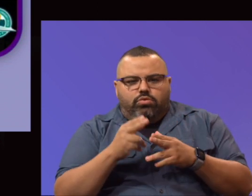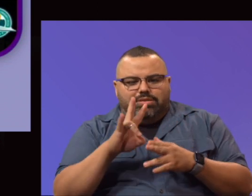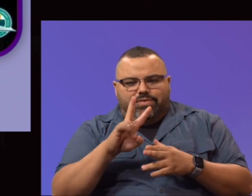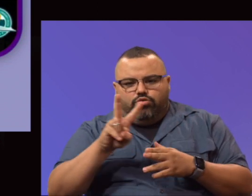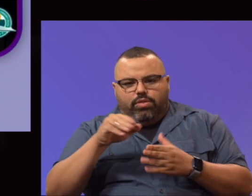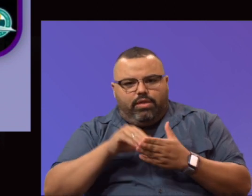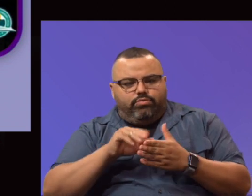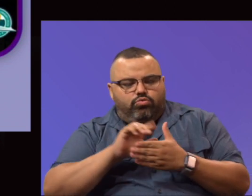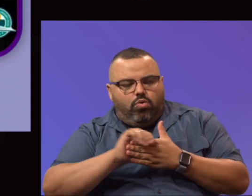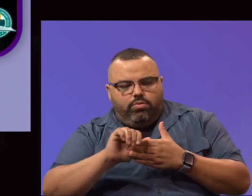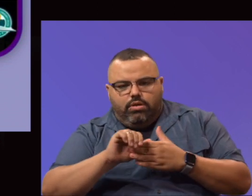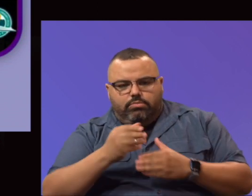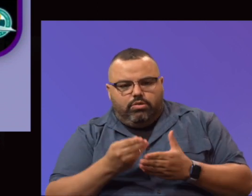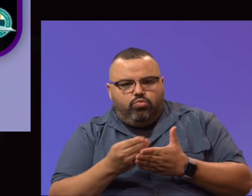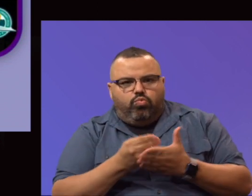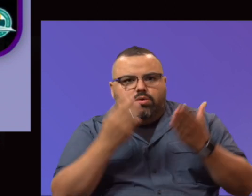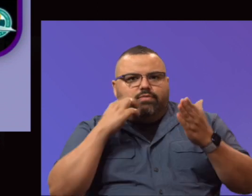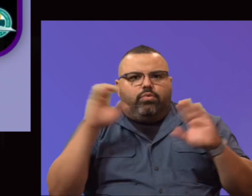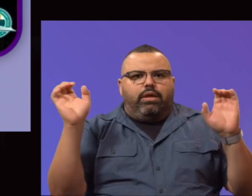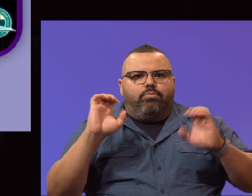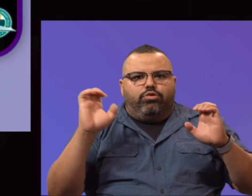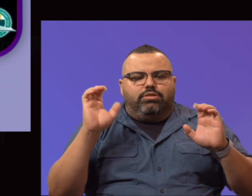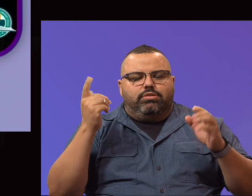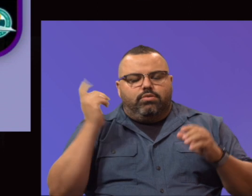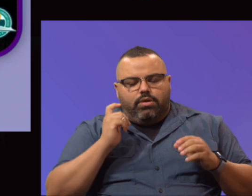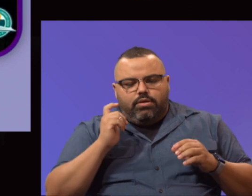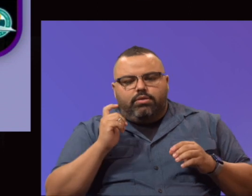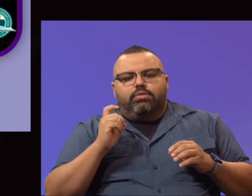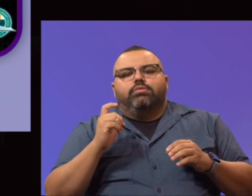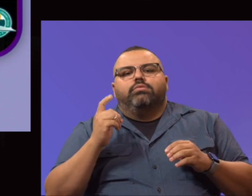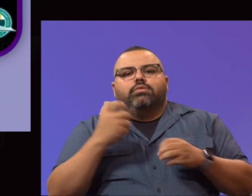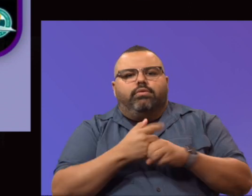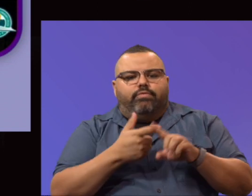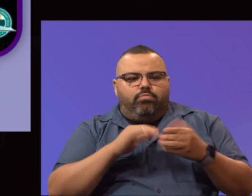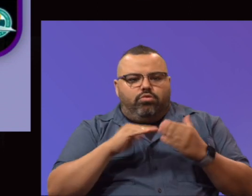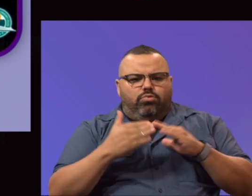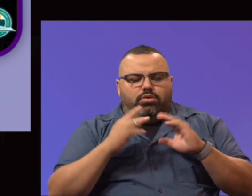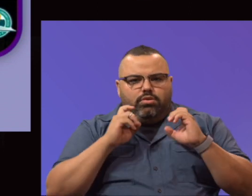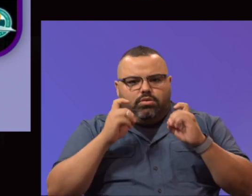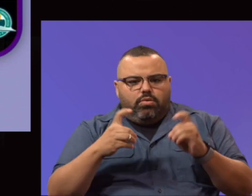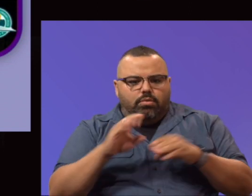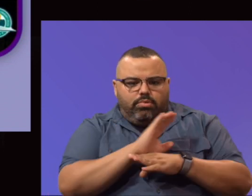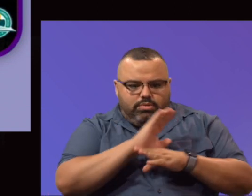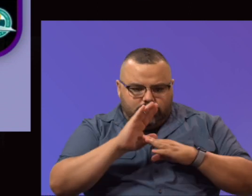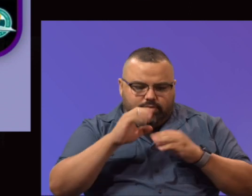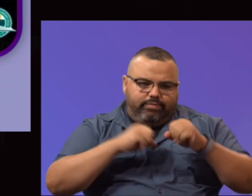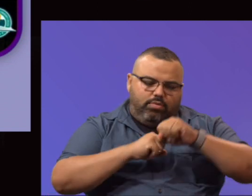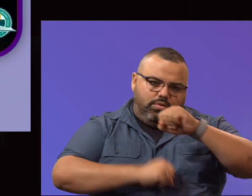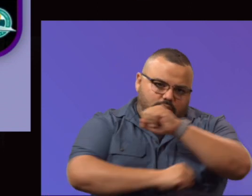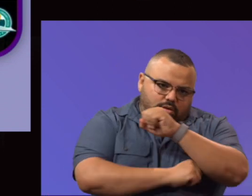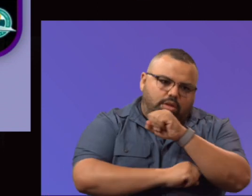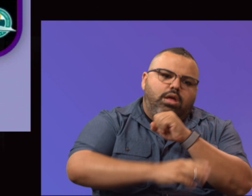from community donors, businesses, foundations, and EPCC employees as well. And you see another testimonial from